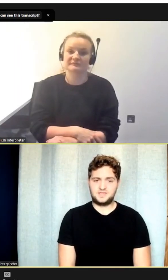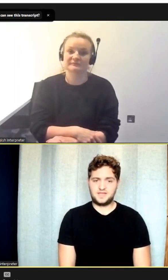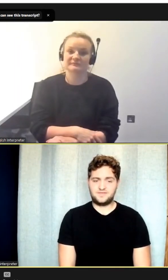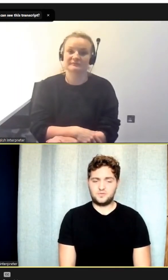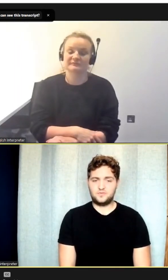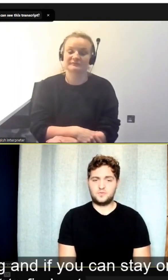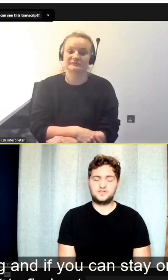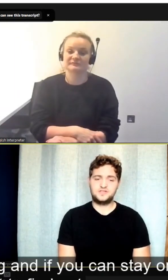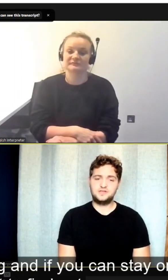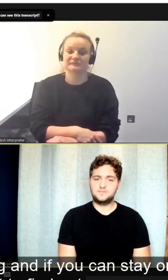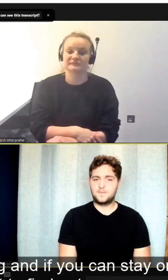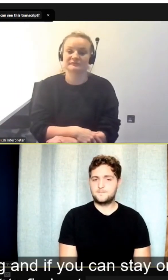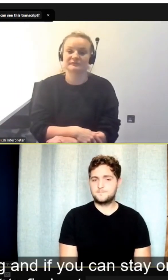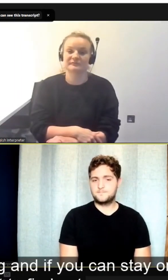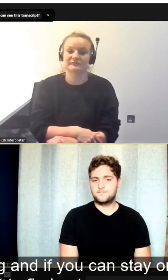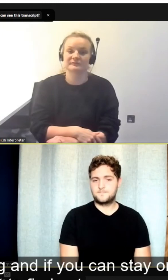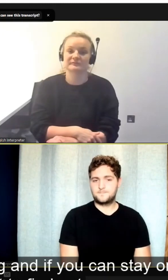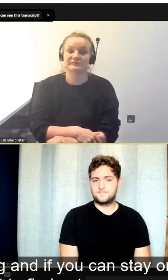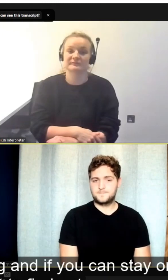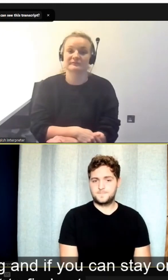I'd like to thank everyone for watching.